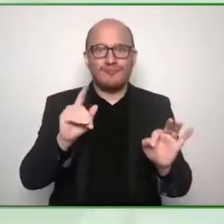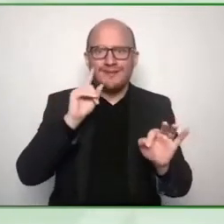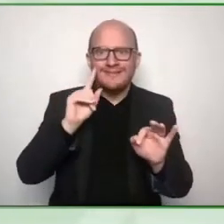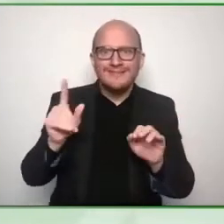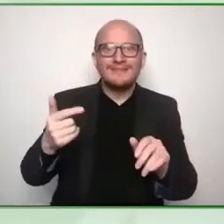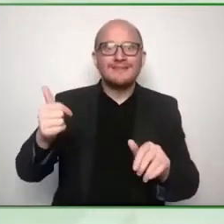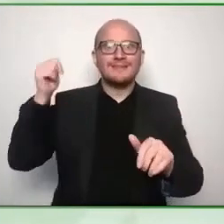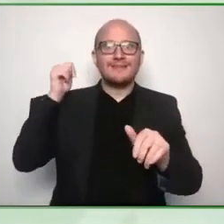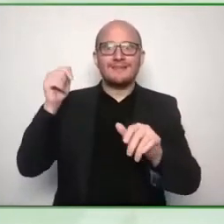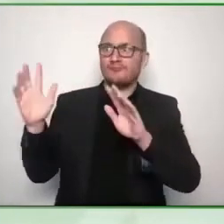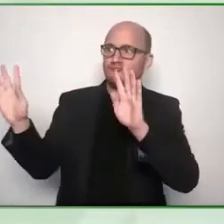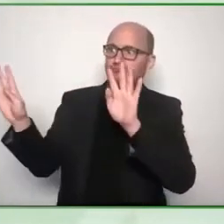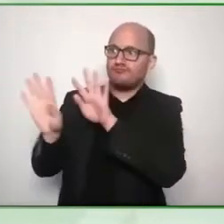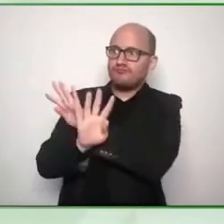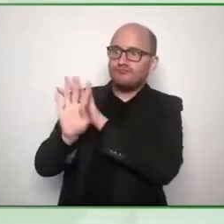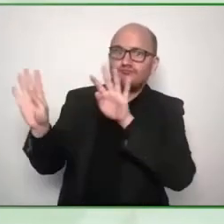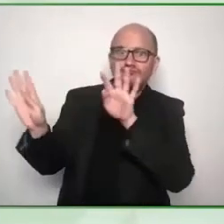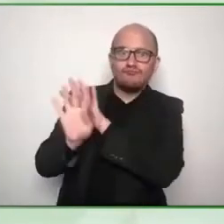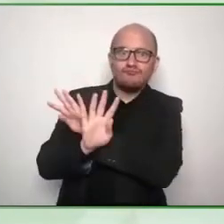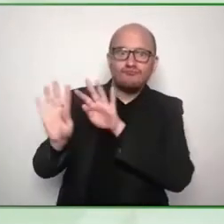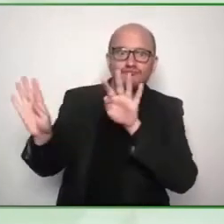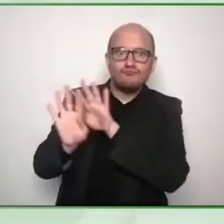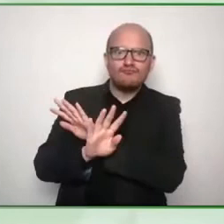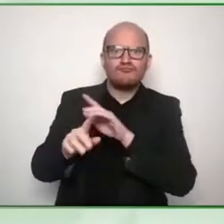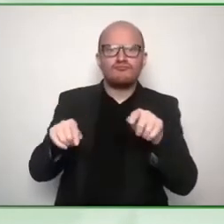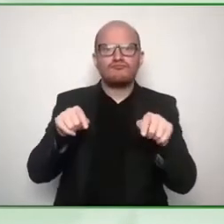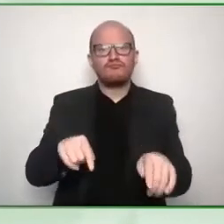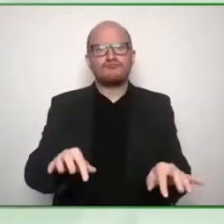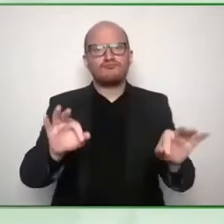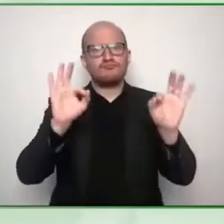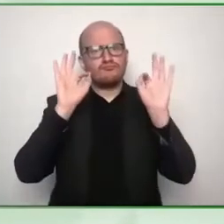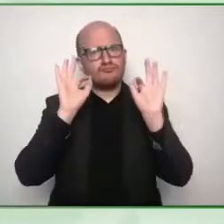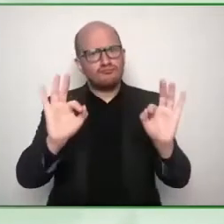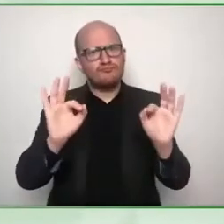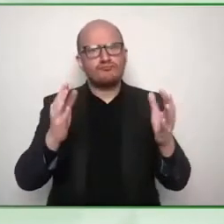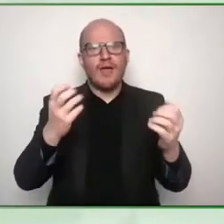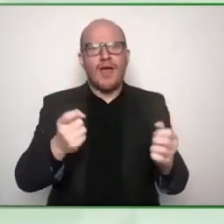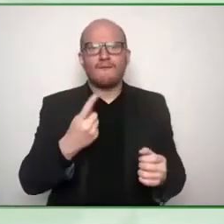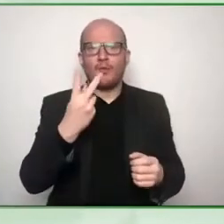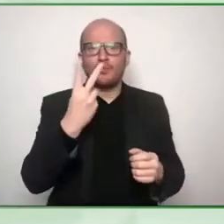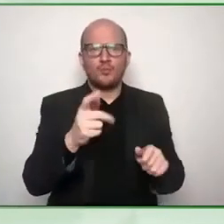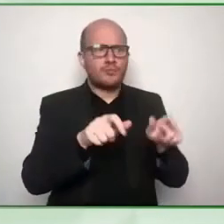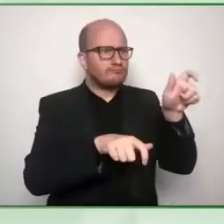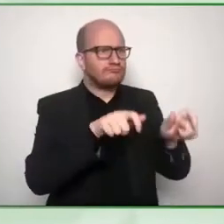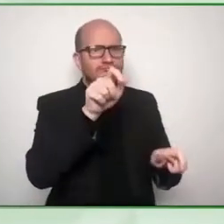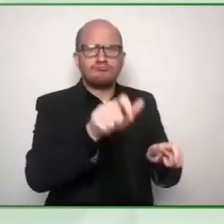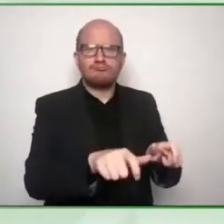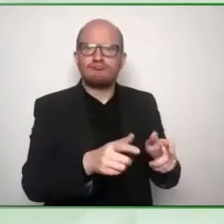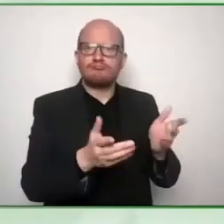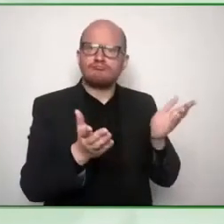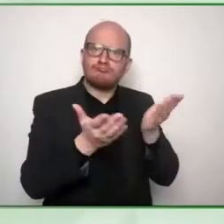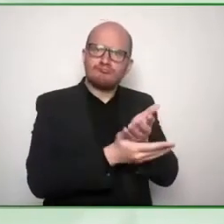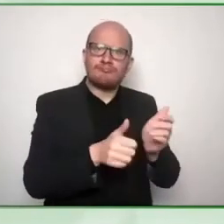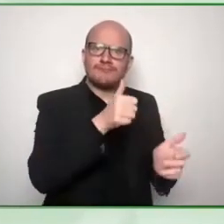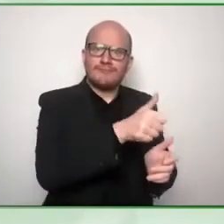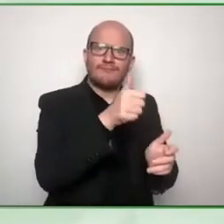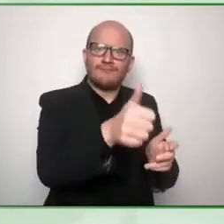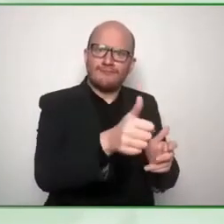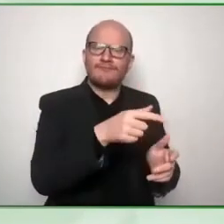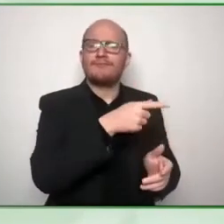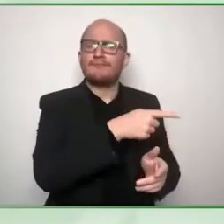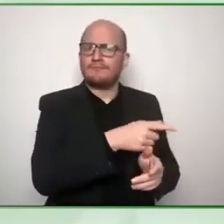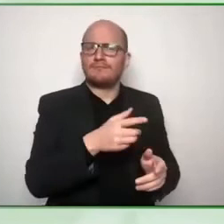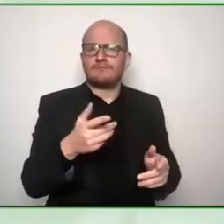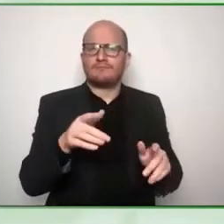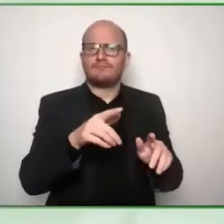rafael segal both from the government of south australia and i'll let them introduce themselves talk a bit about their background